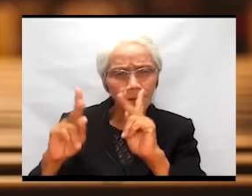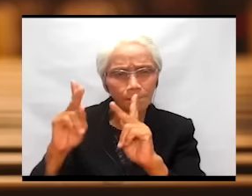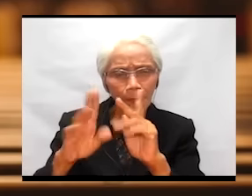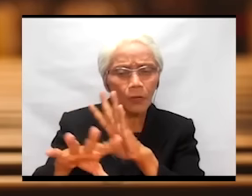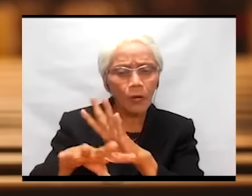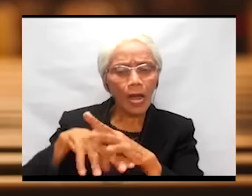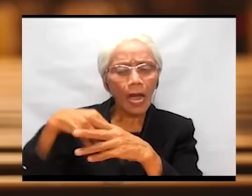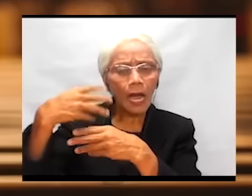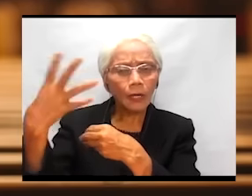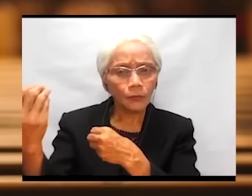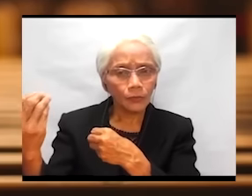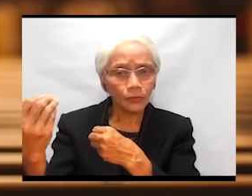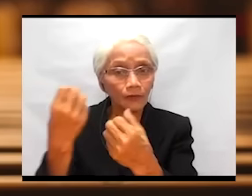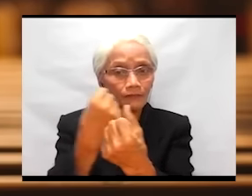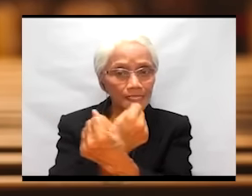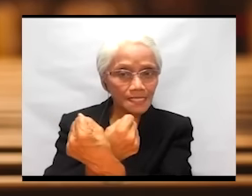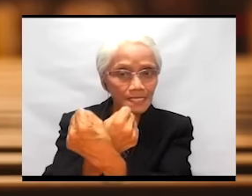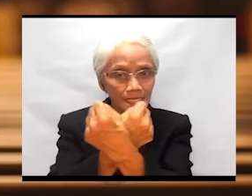freedom.